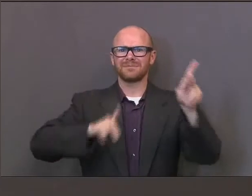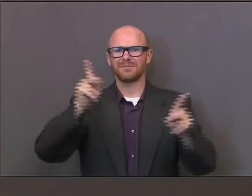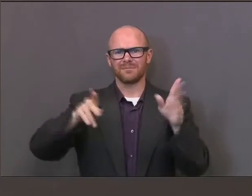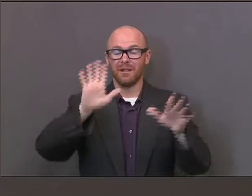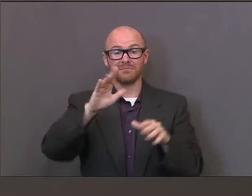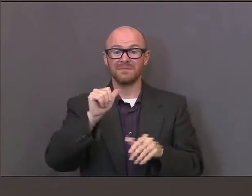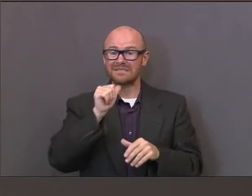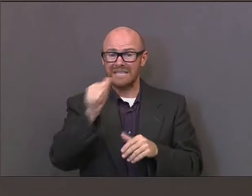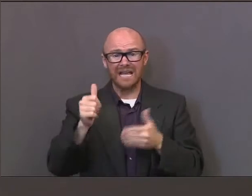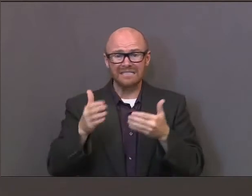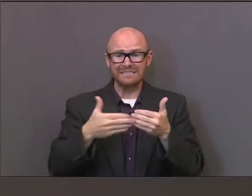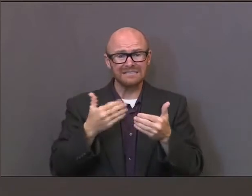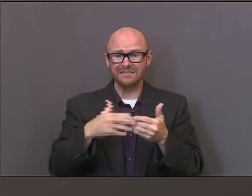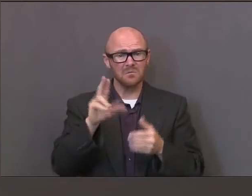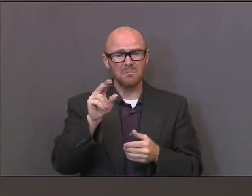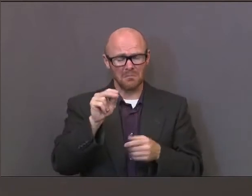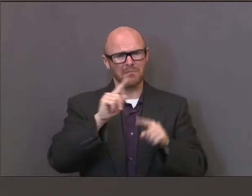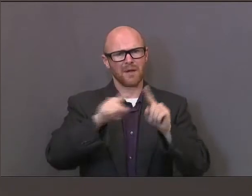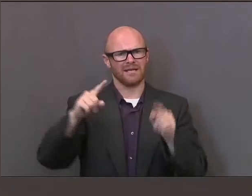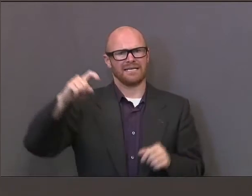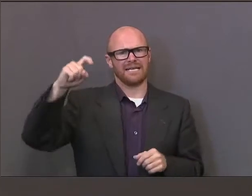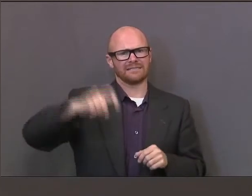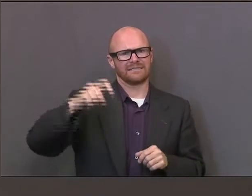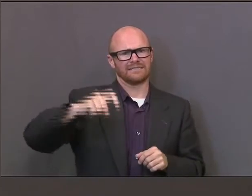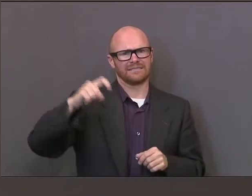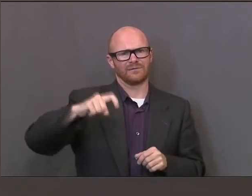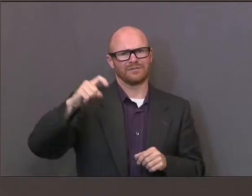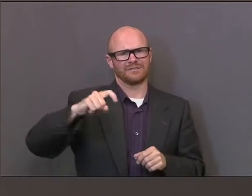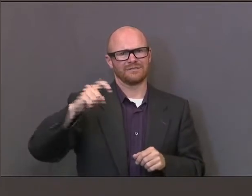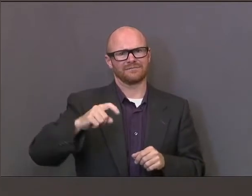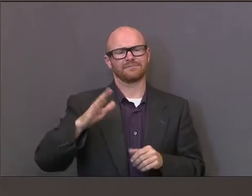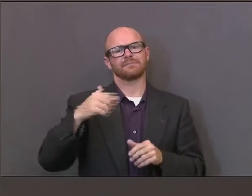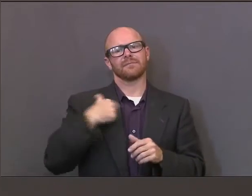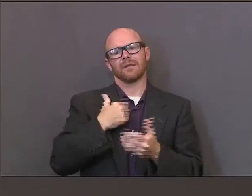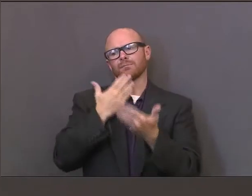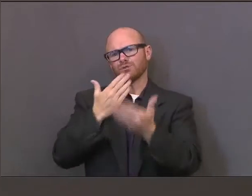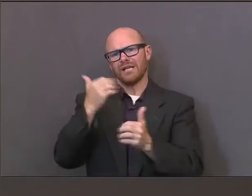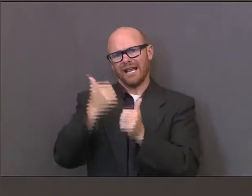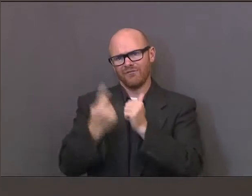necessary, and we appreciate everybody doing their part.